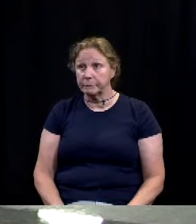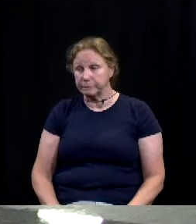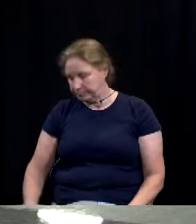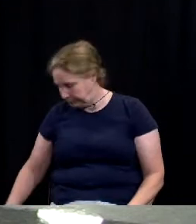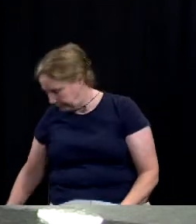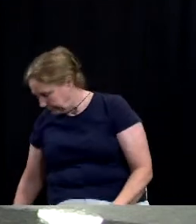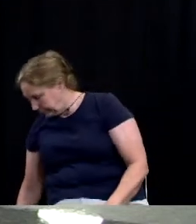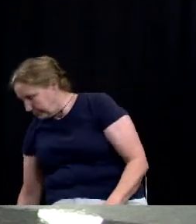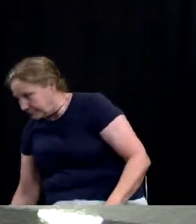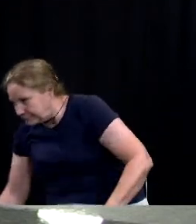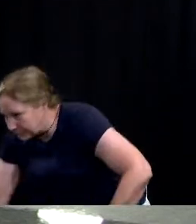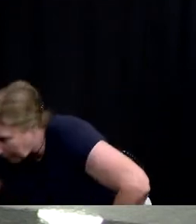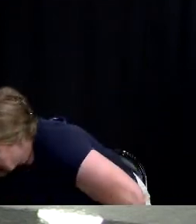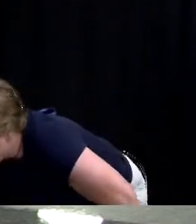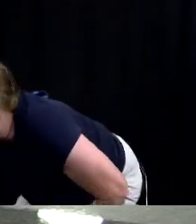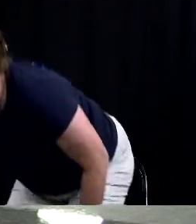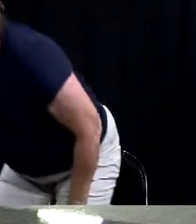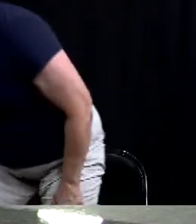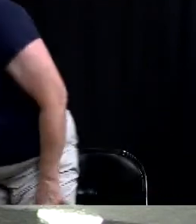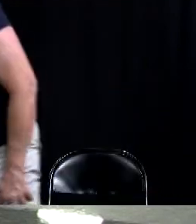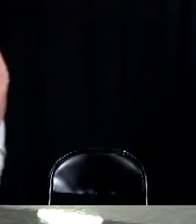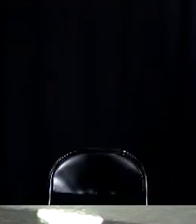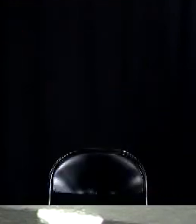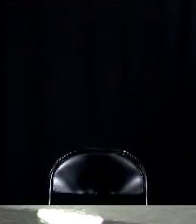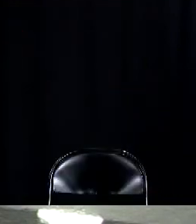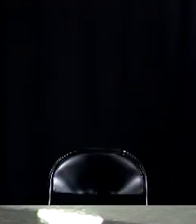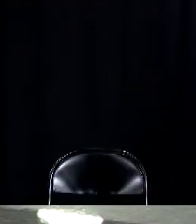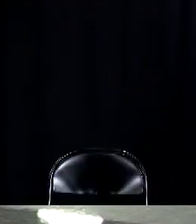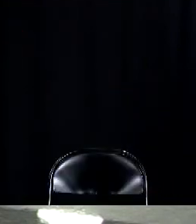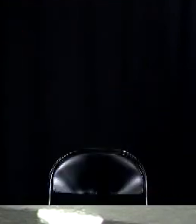Thank you, Clint. Glad to see you back. Any questions?